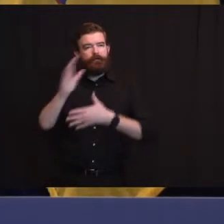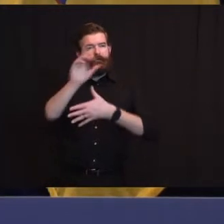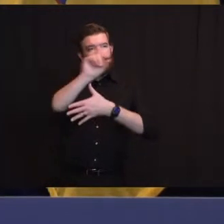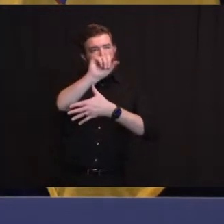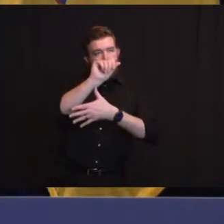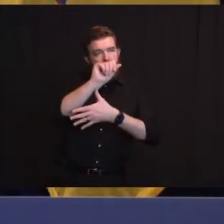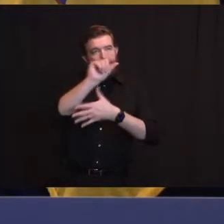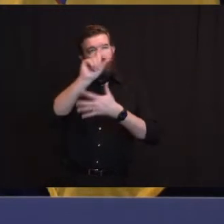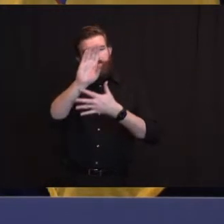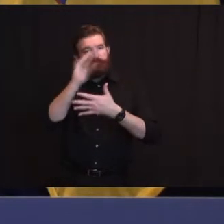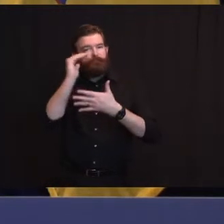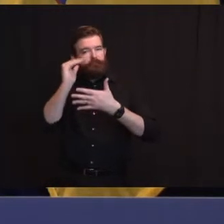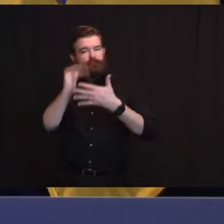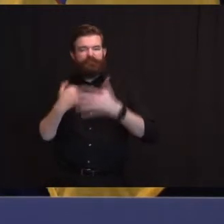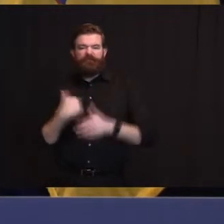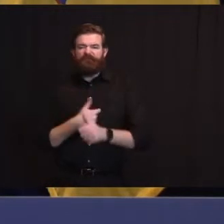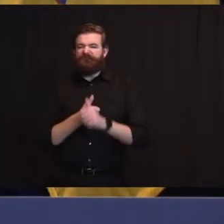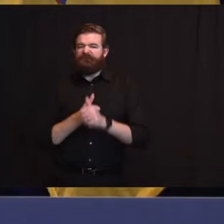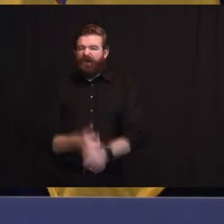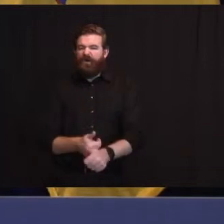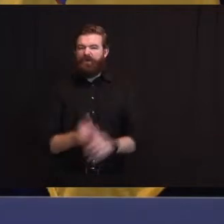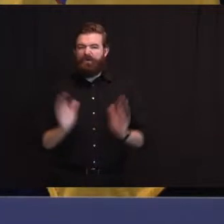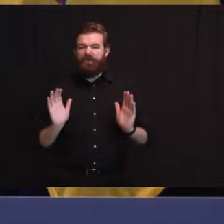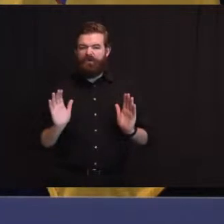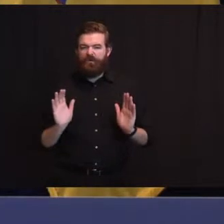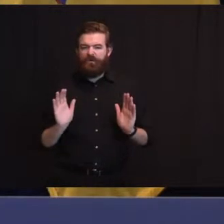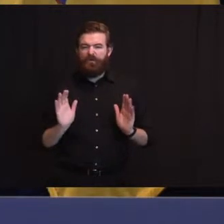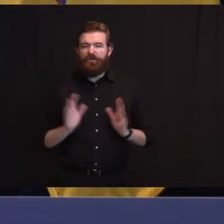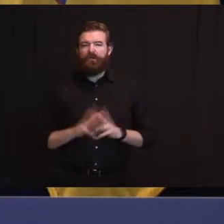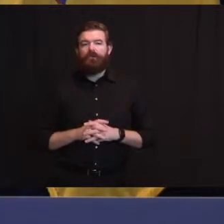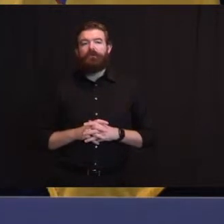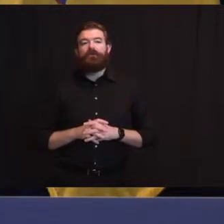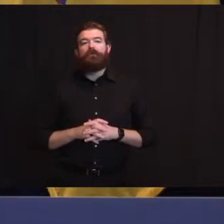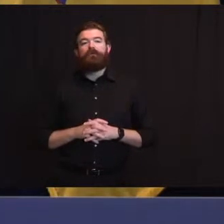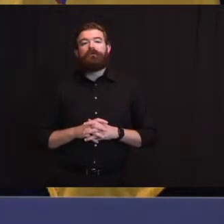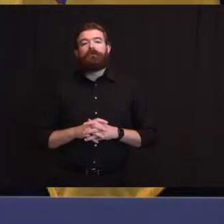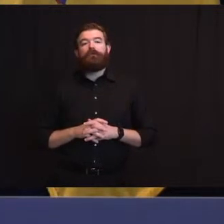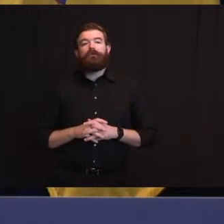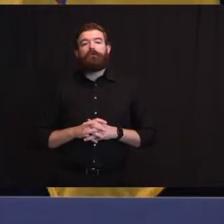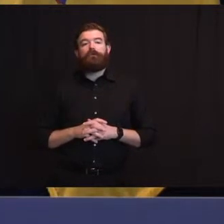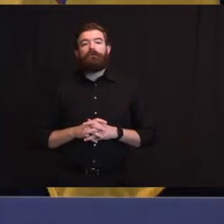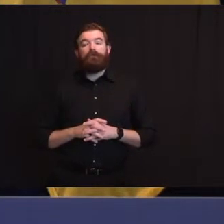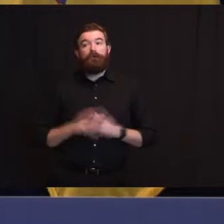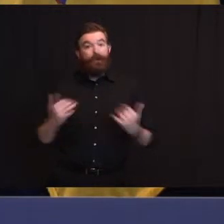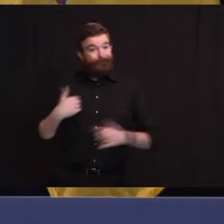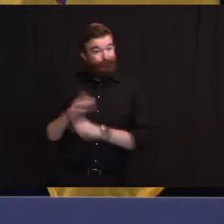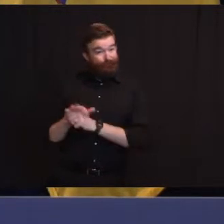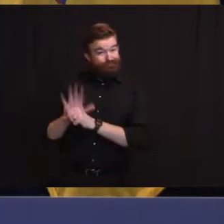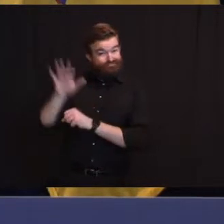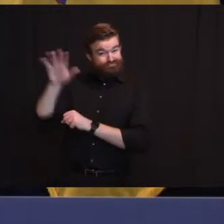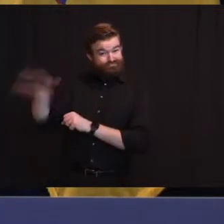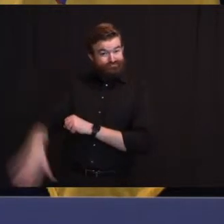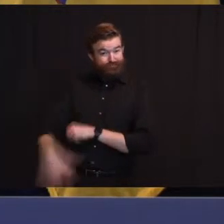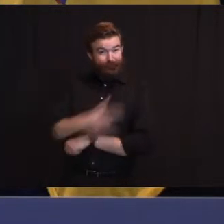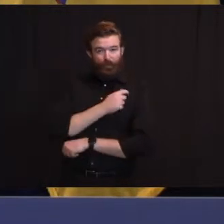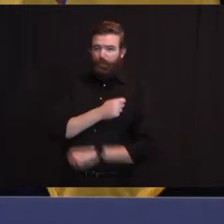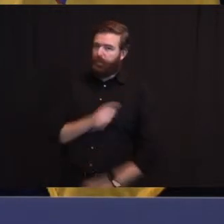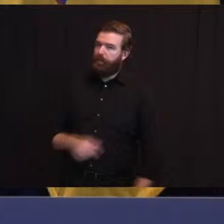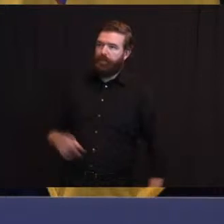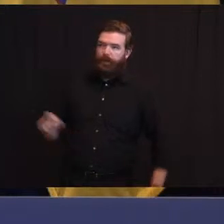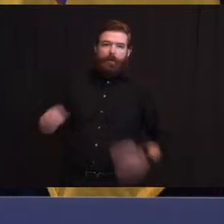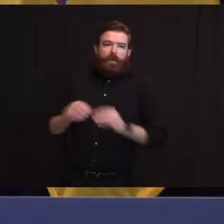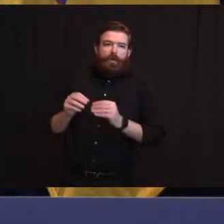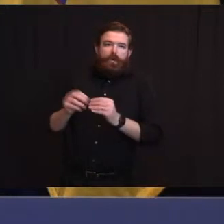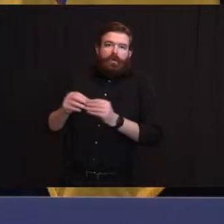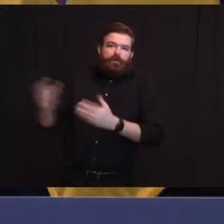supply-demand imbalance right now. So, and I recognize as role models, as people, public officials, whatever,